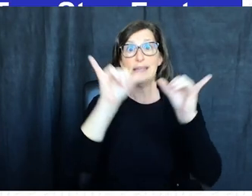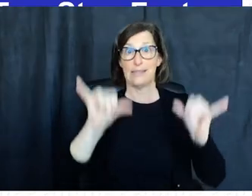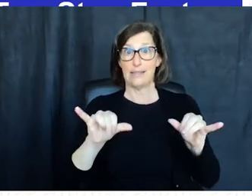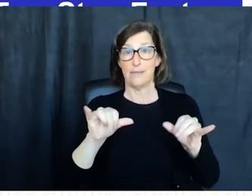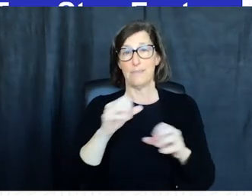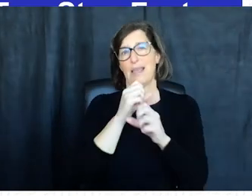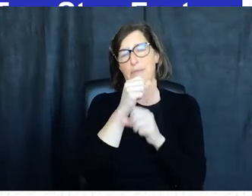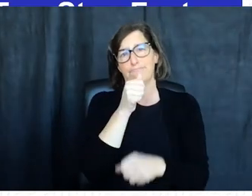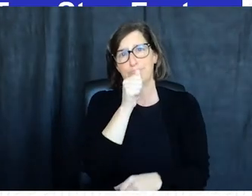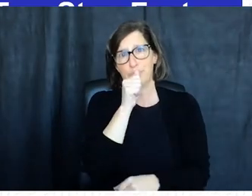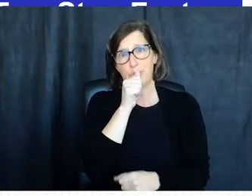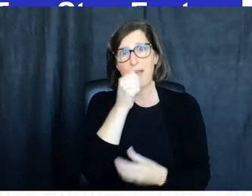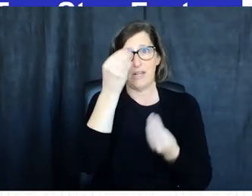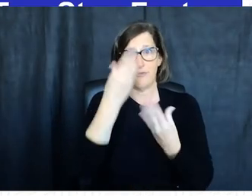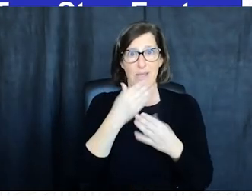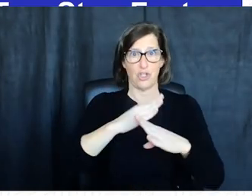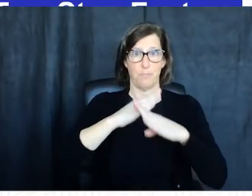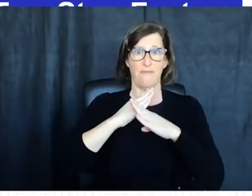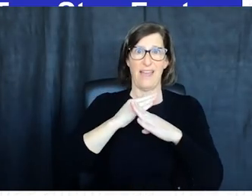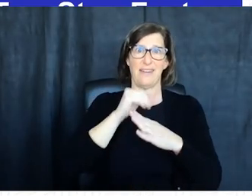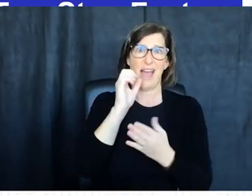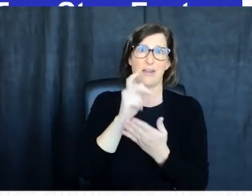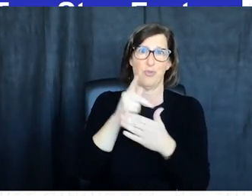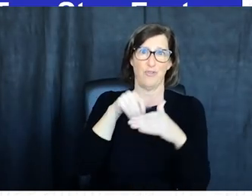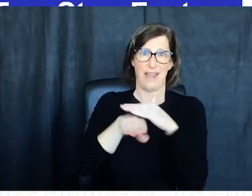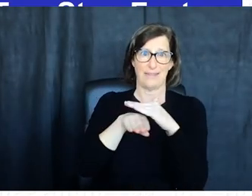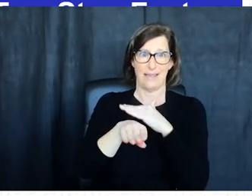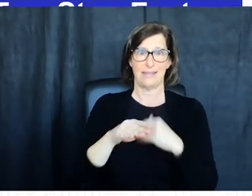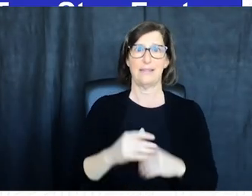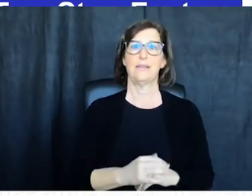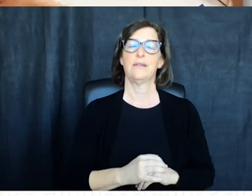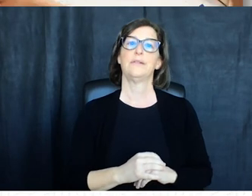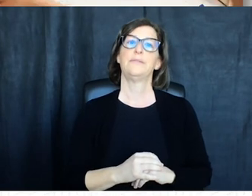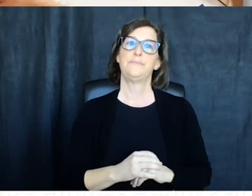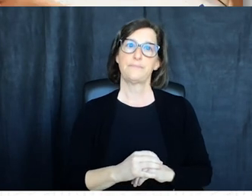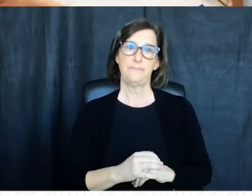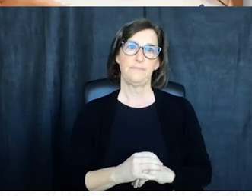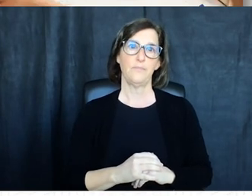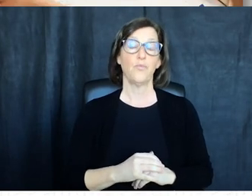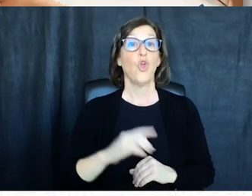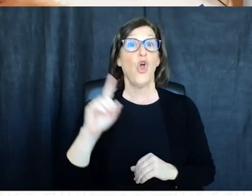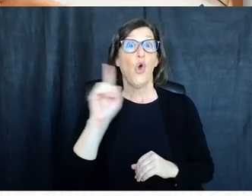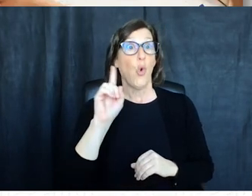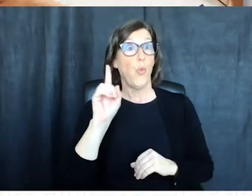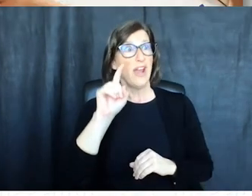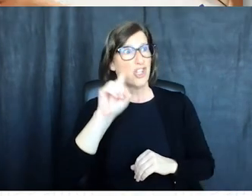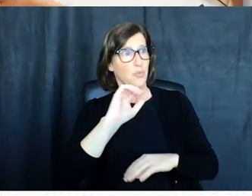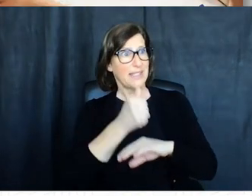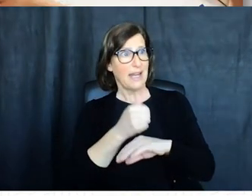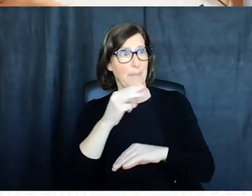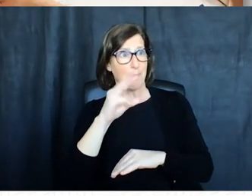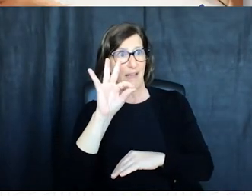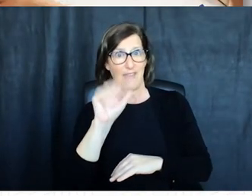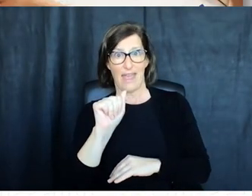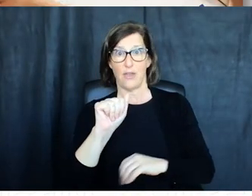systems and confidential information to protect unauthorized access where should we